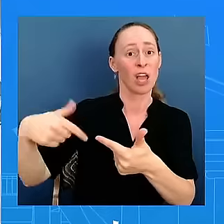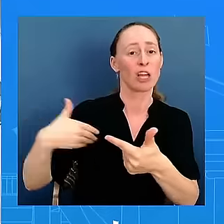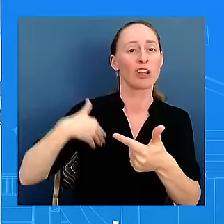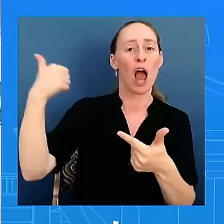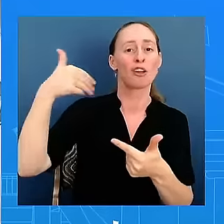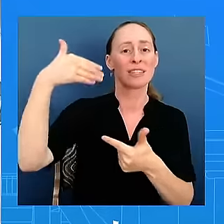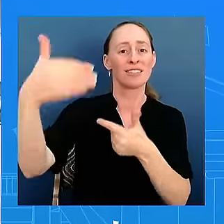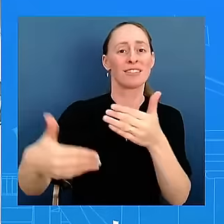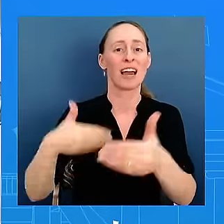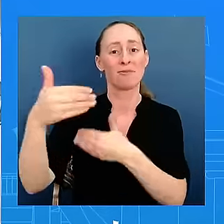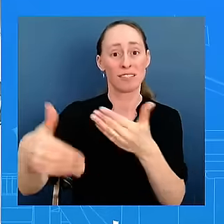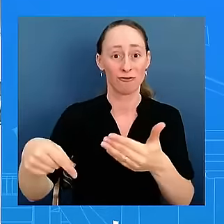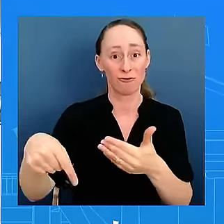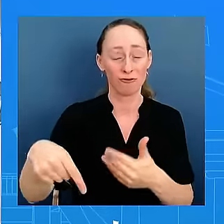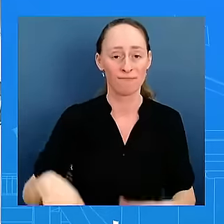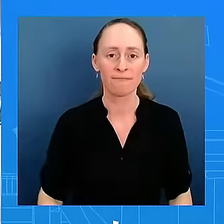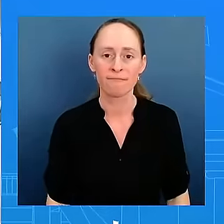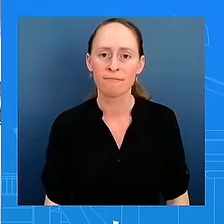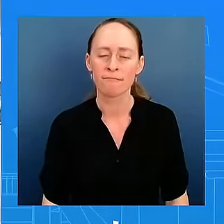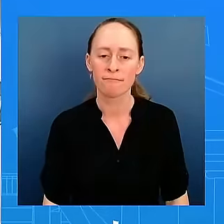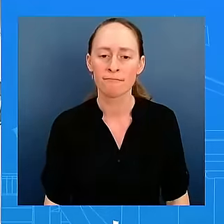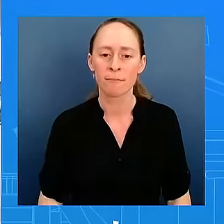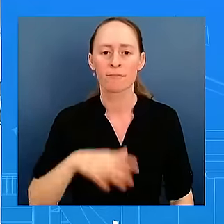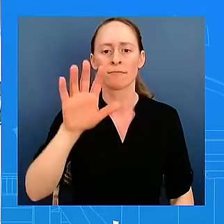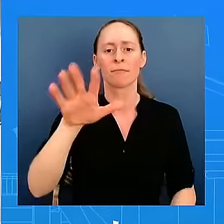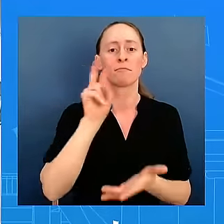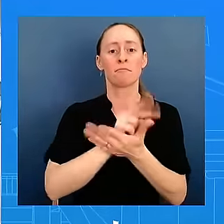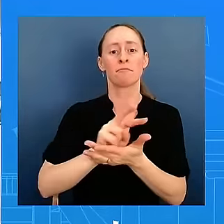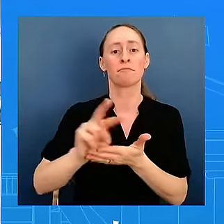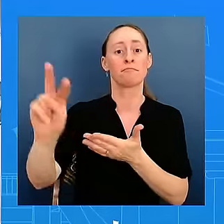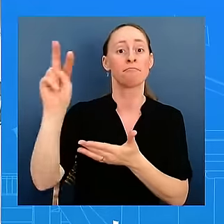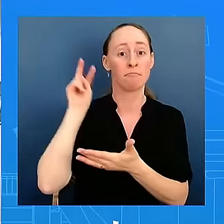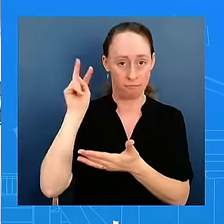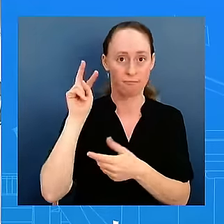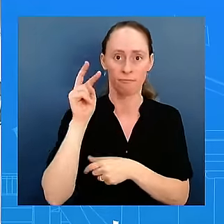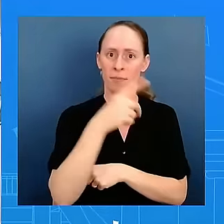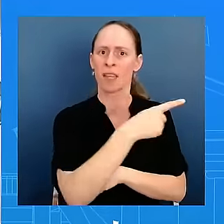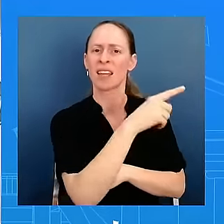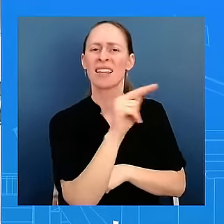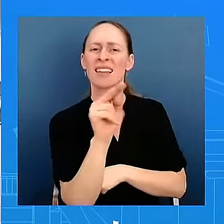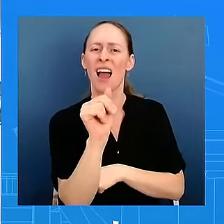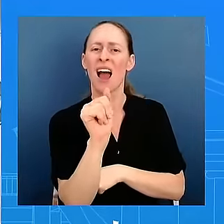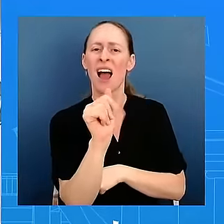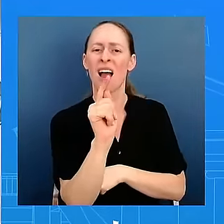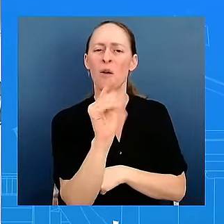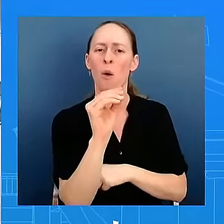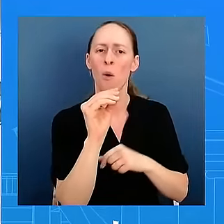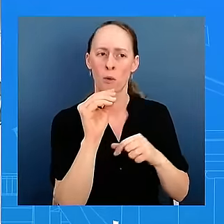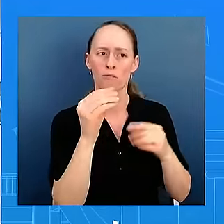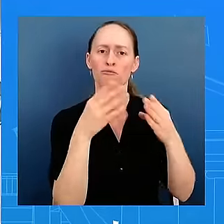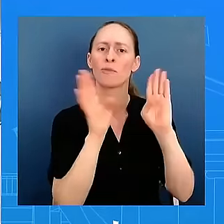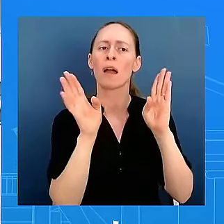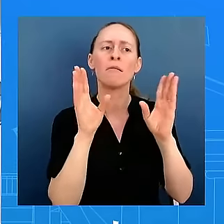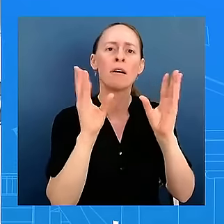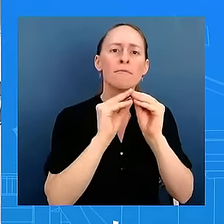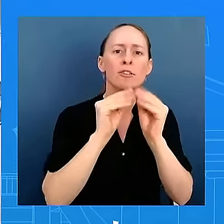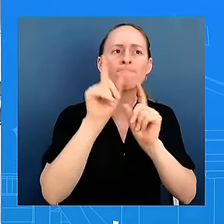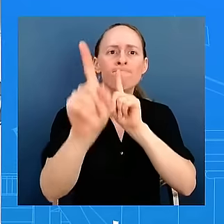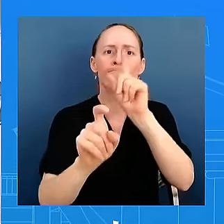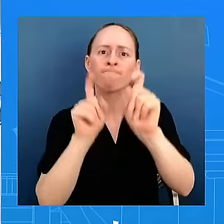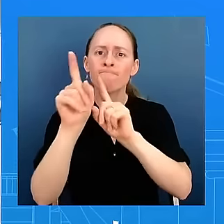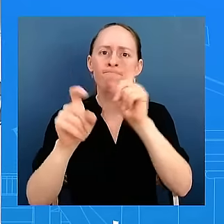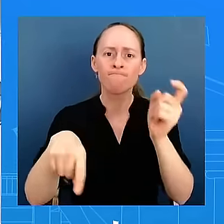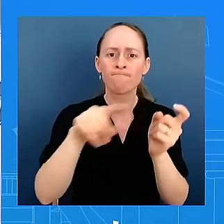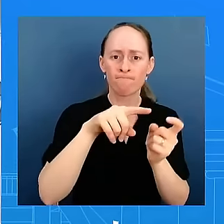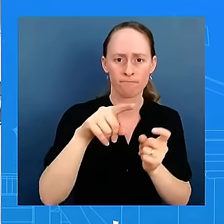the nato press conference he was asked exactly that and what changed why he's not doing this anymore he said what changed was the gravity of the situation